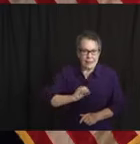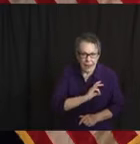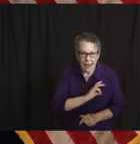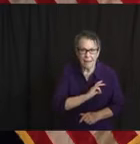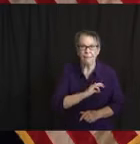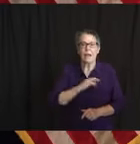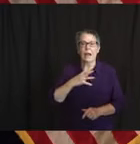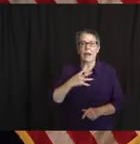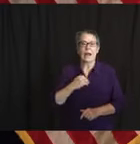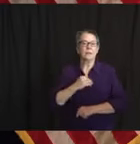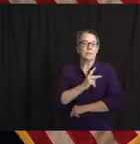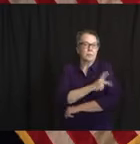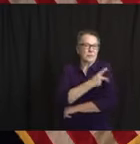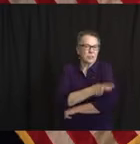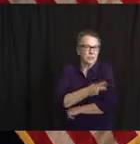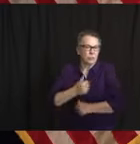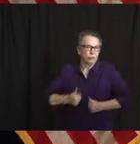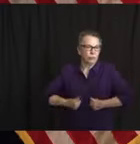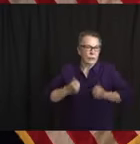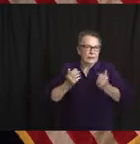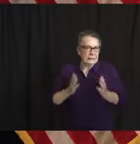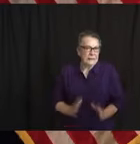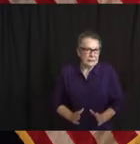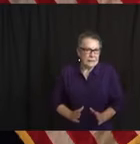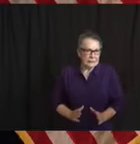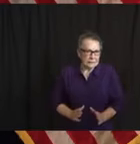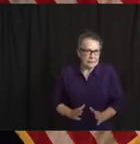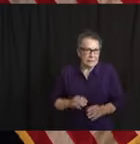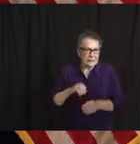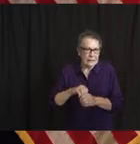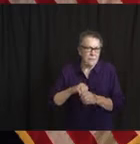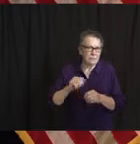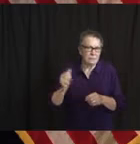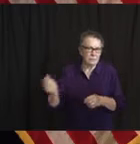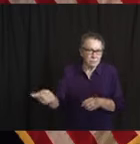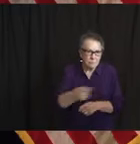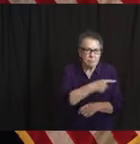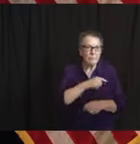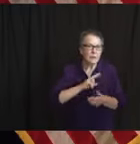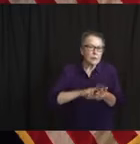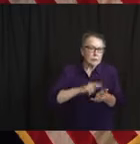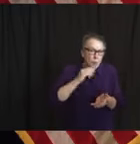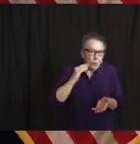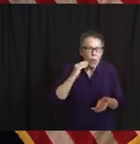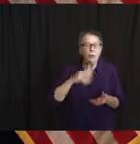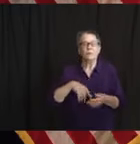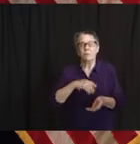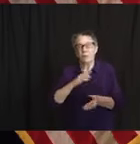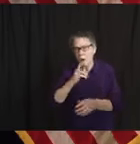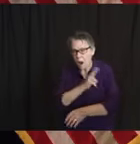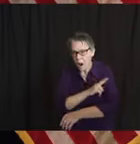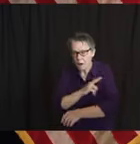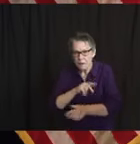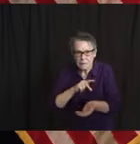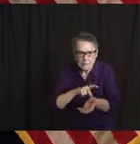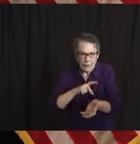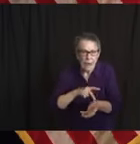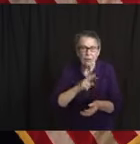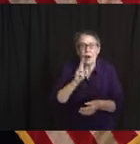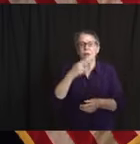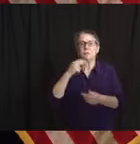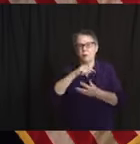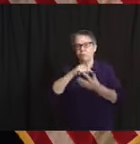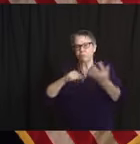Kawasaki? What are the symptoms for both and what should parents be aware of? And a second question from a colleague of mine from